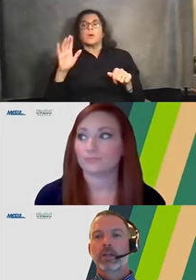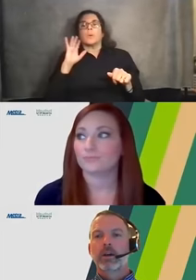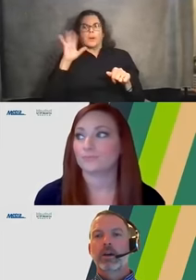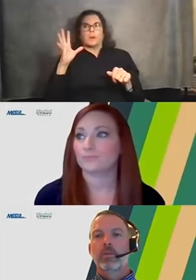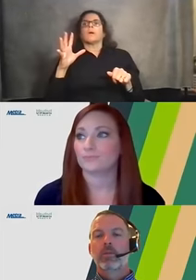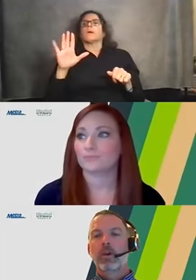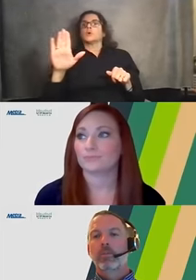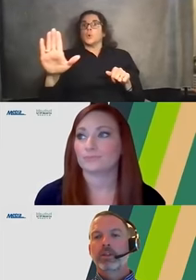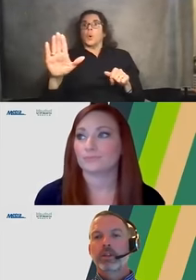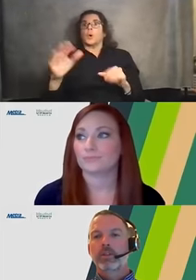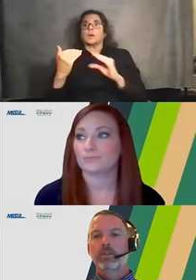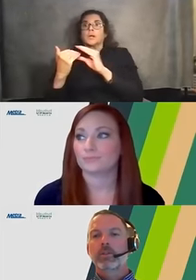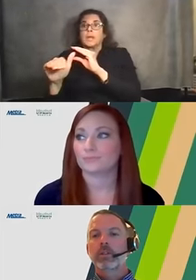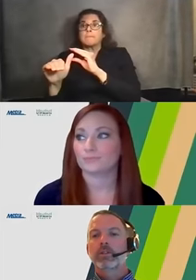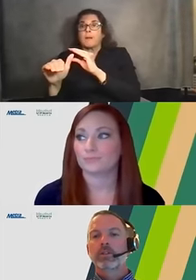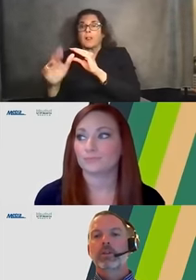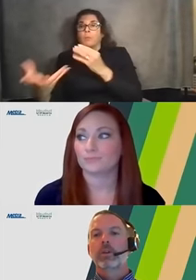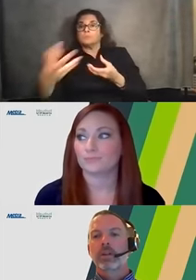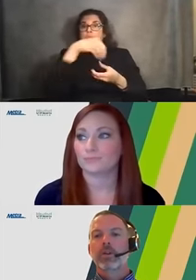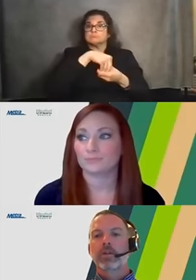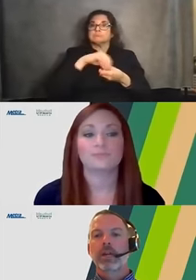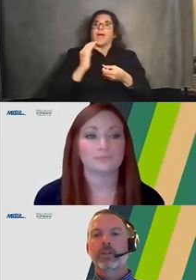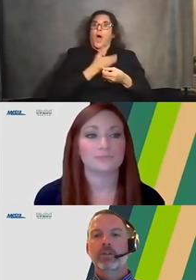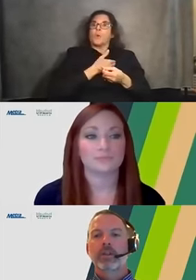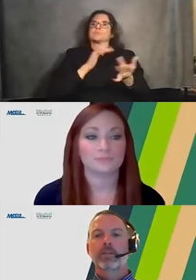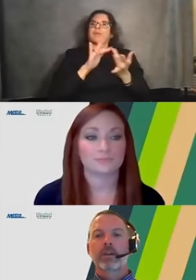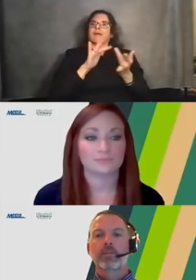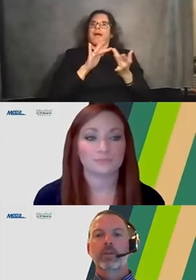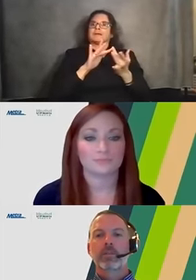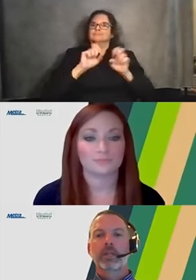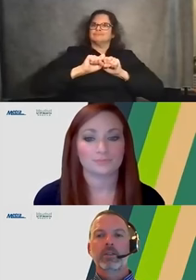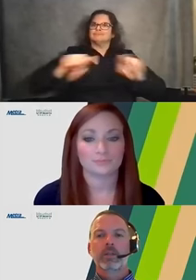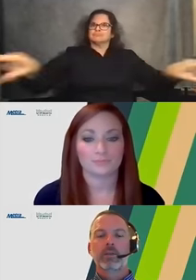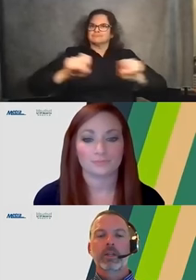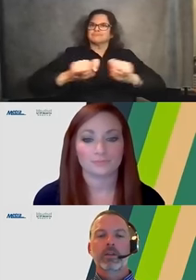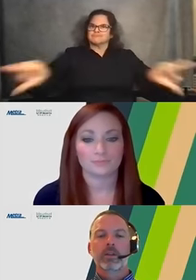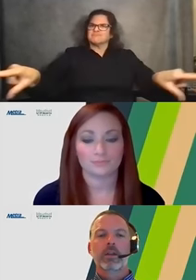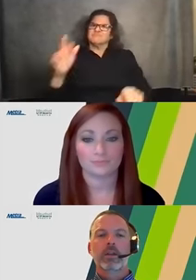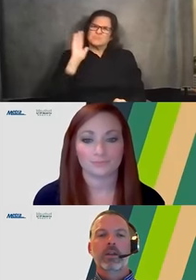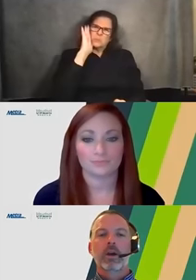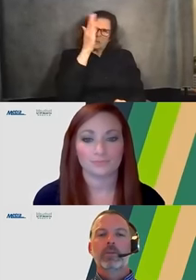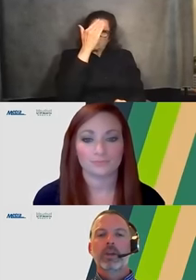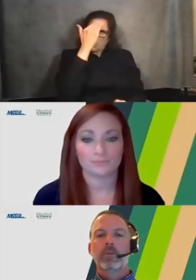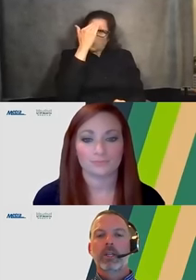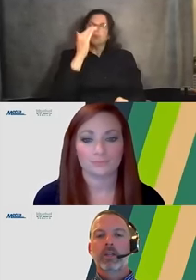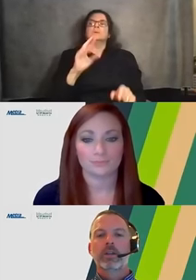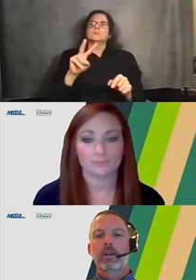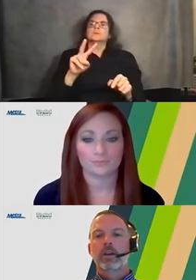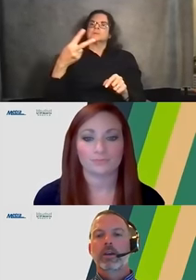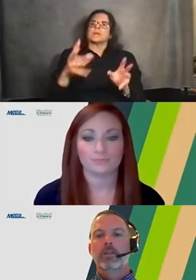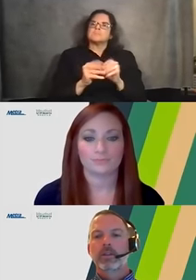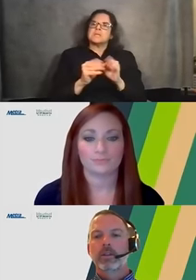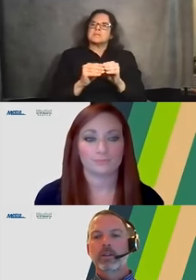the, um, overall project distribution list. So you will get a notification of that second public meeting so we can make sure that you have that information.